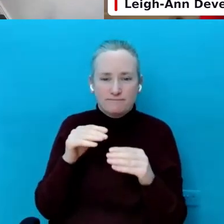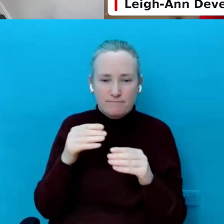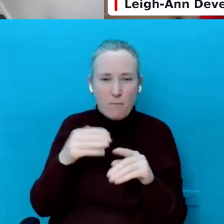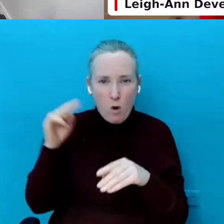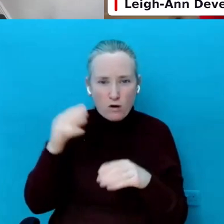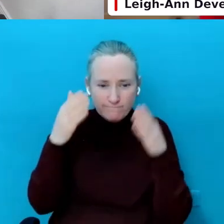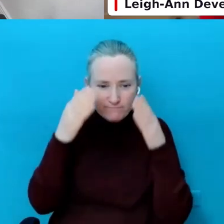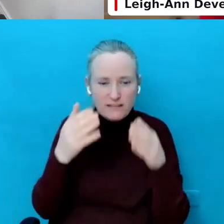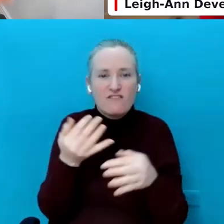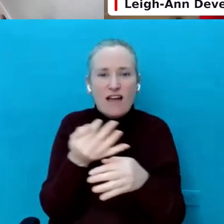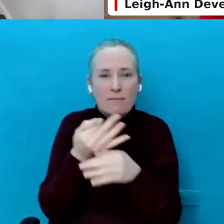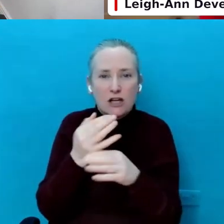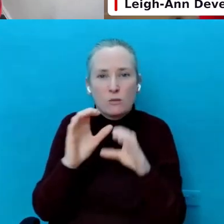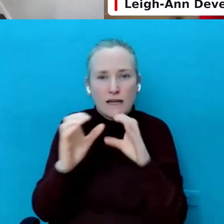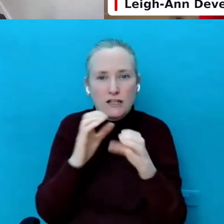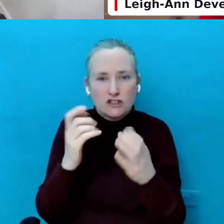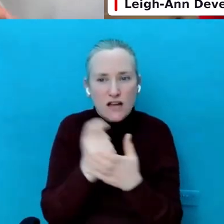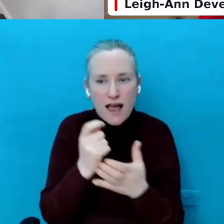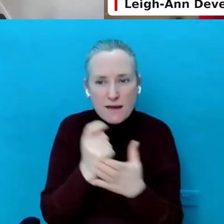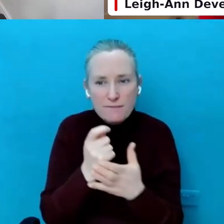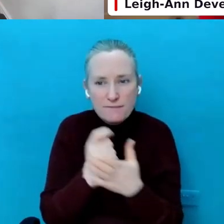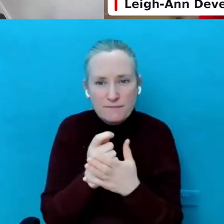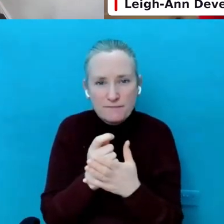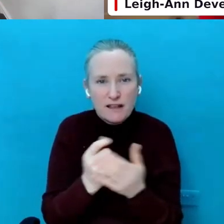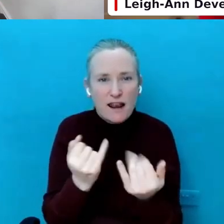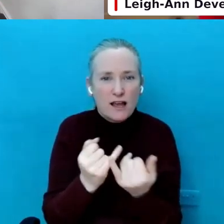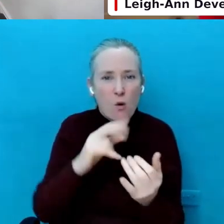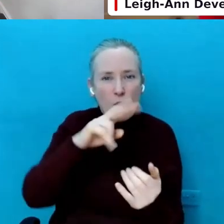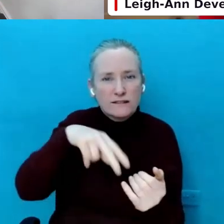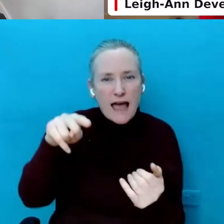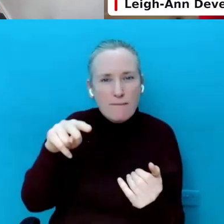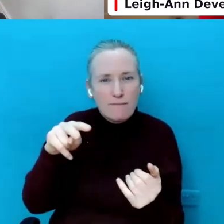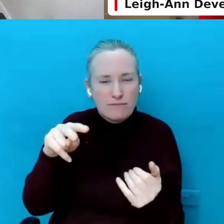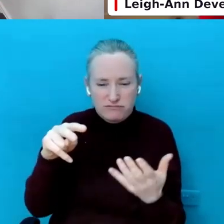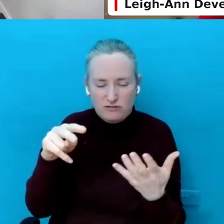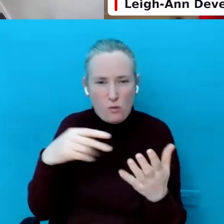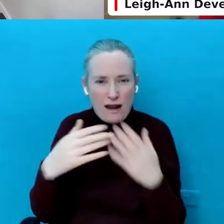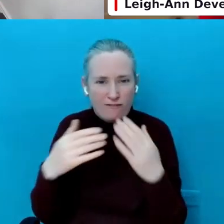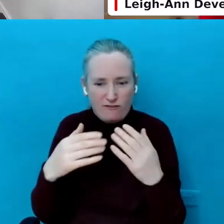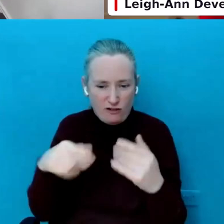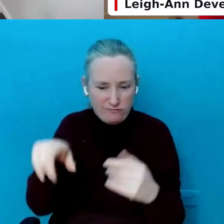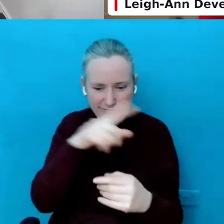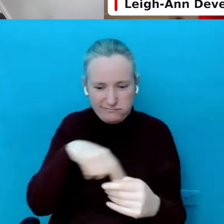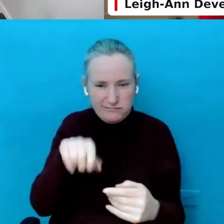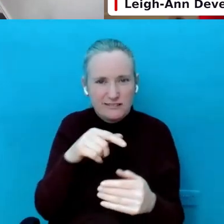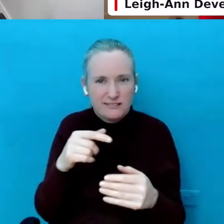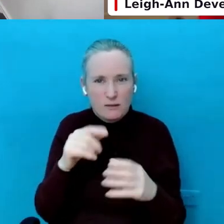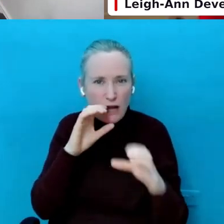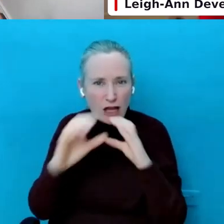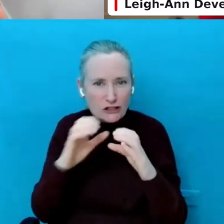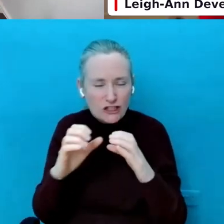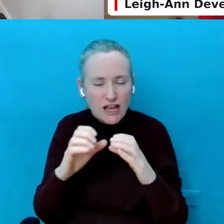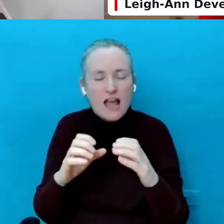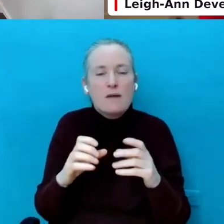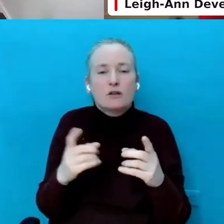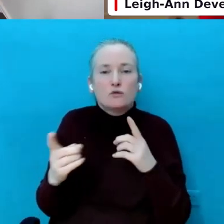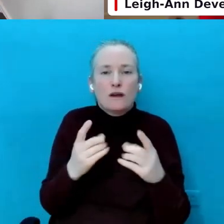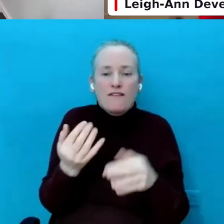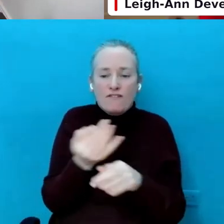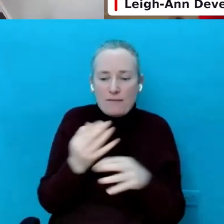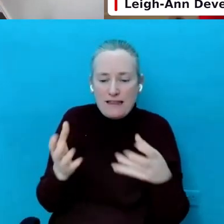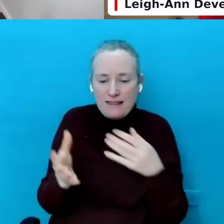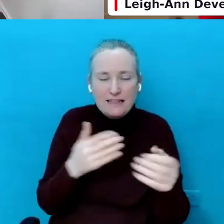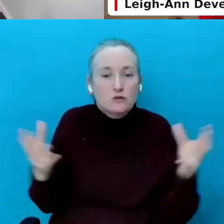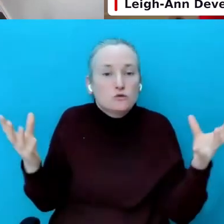know, like WhatsApp calls or whatever you use to call people. But doing family things together with them on the device.